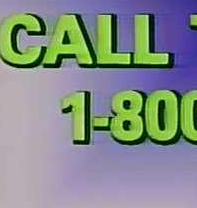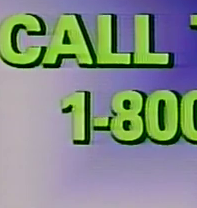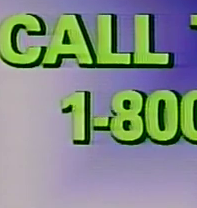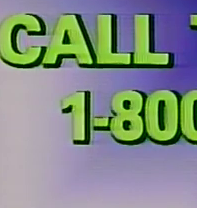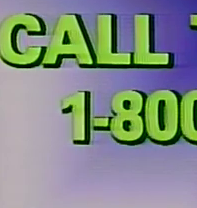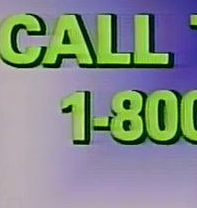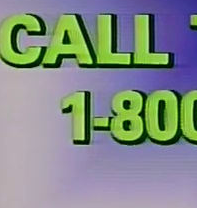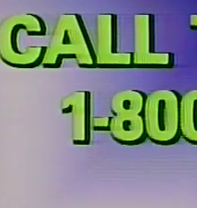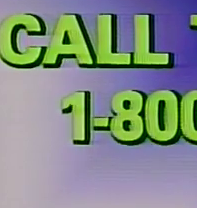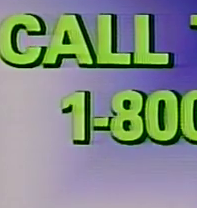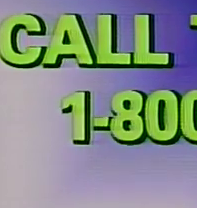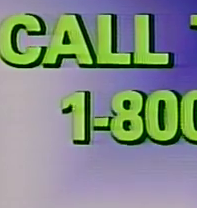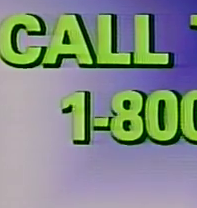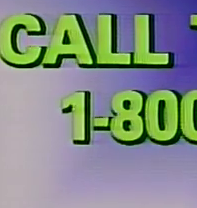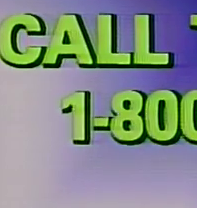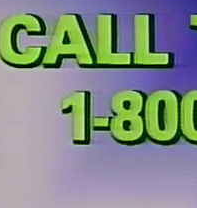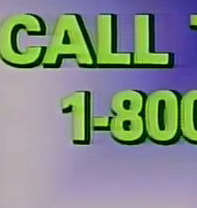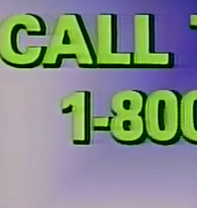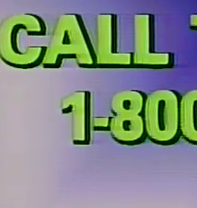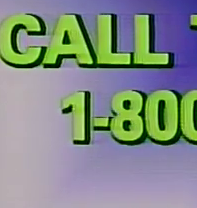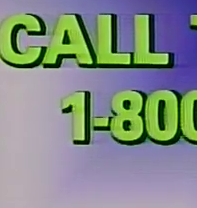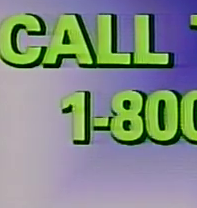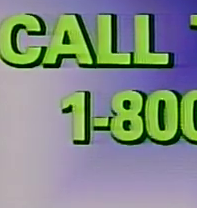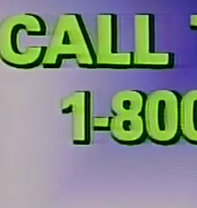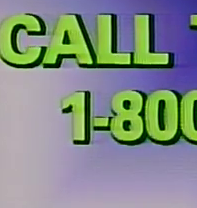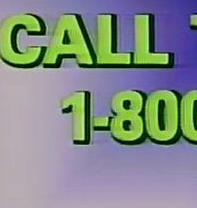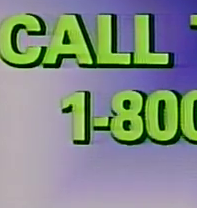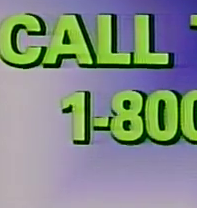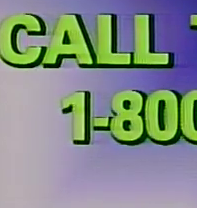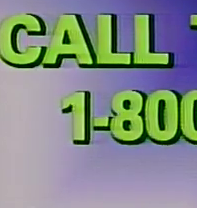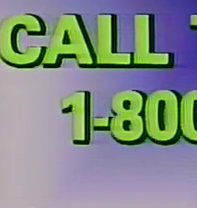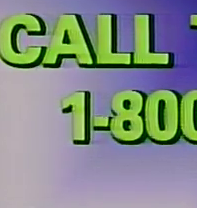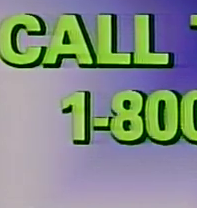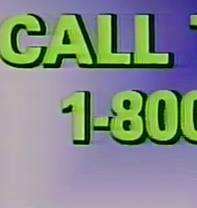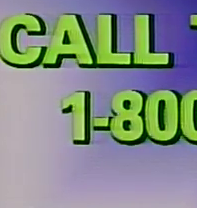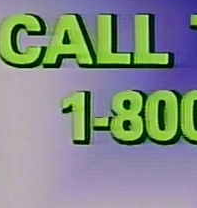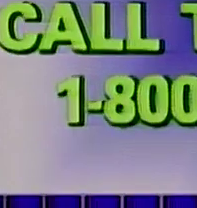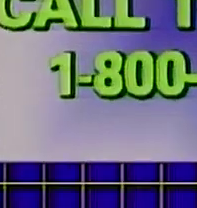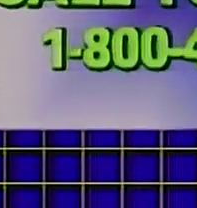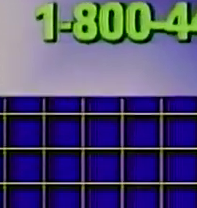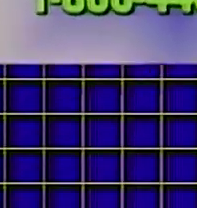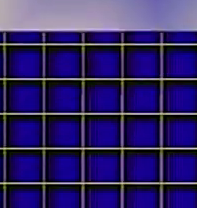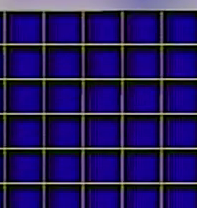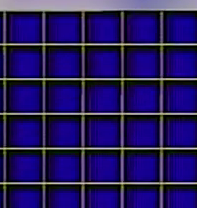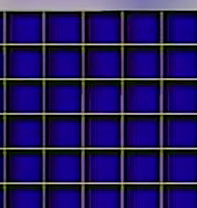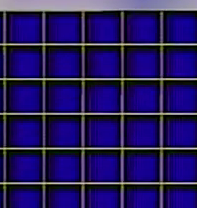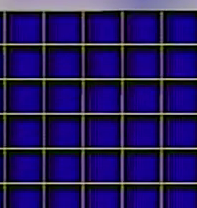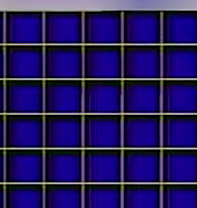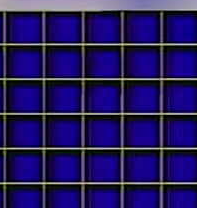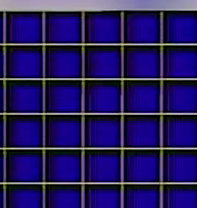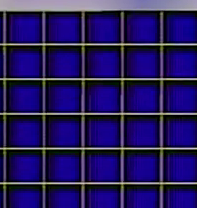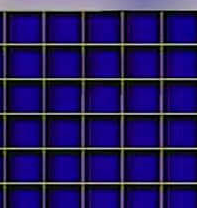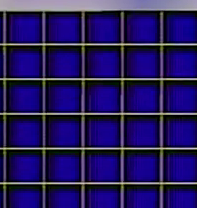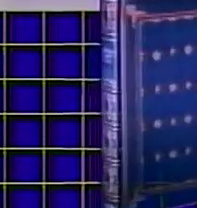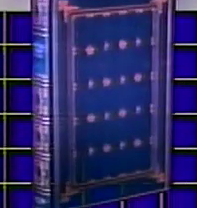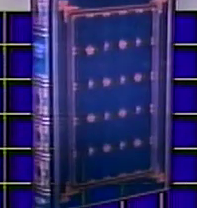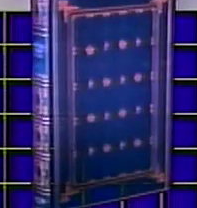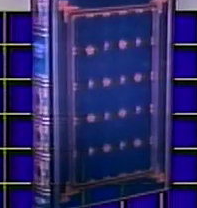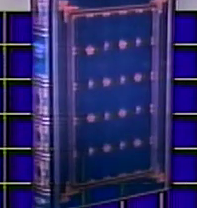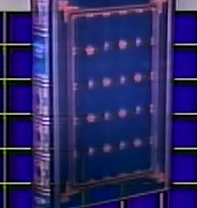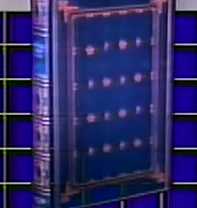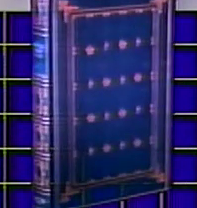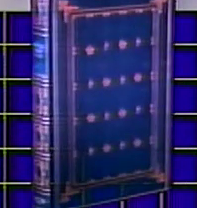We need your help To make Project Liberty A reality To show you our appreciation When you join the club You'll receive Dr.